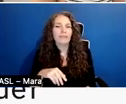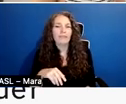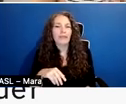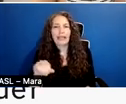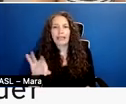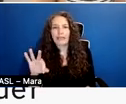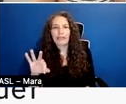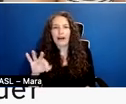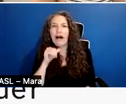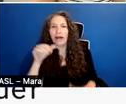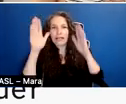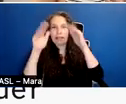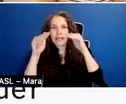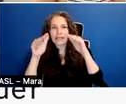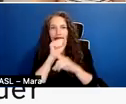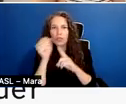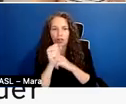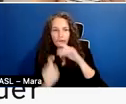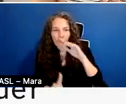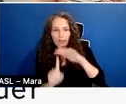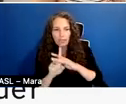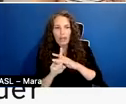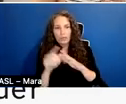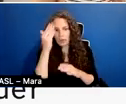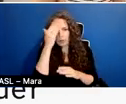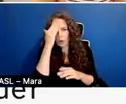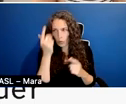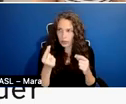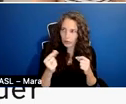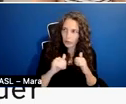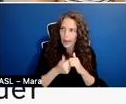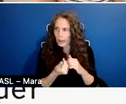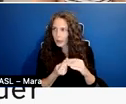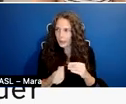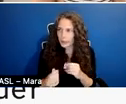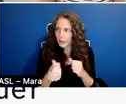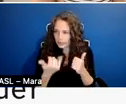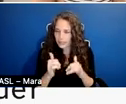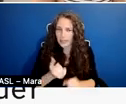an unexpected situation and informal pitch, you're able to convey what you want to convey.